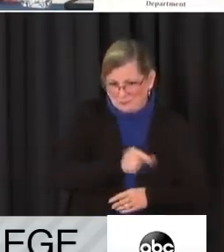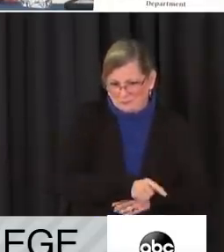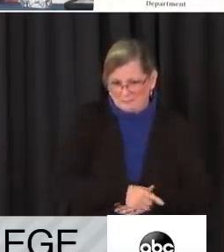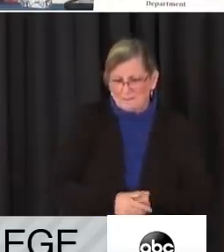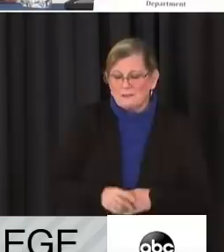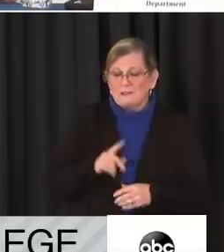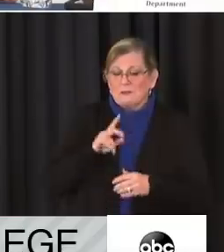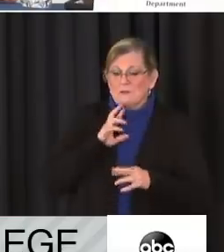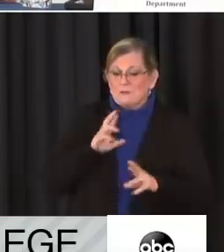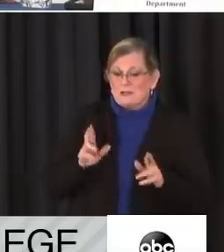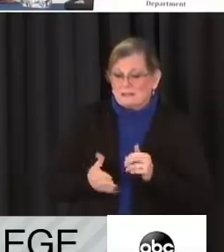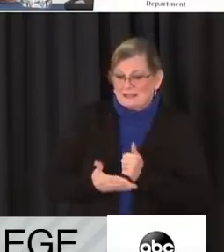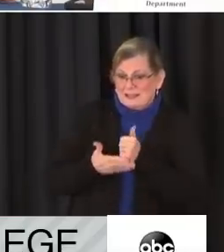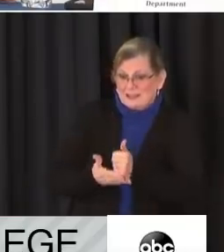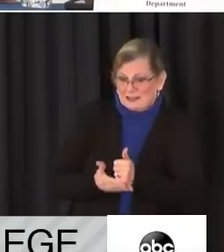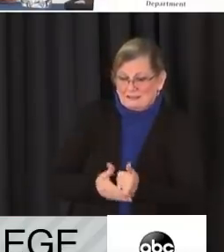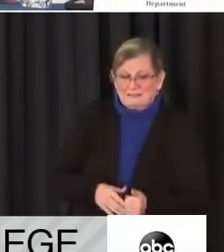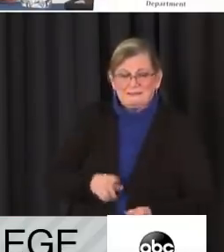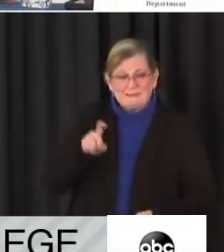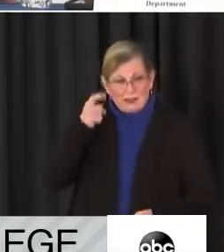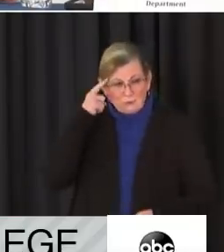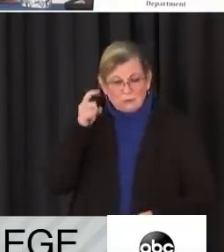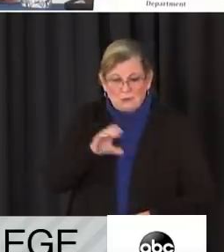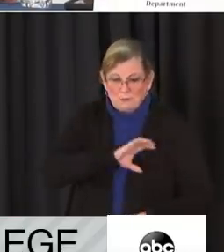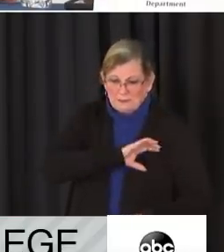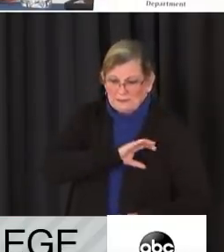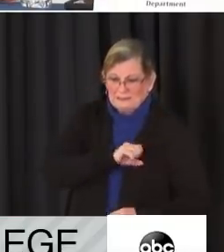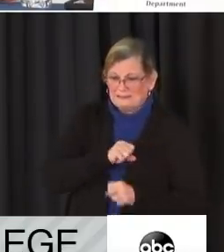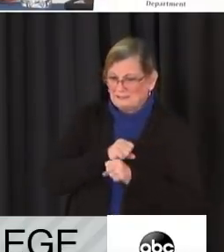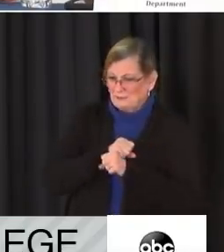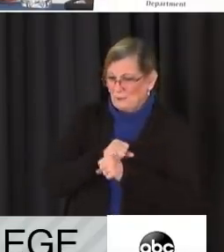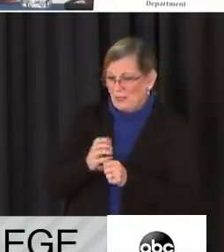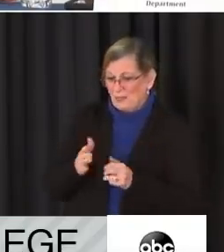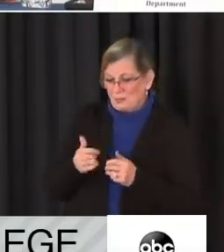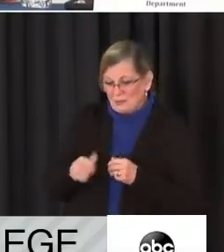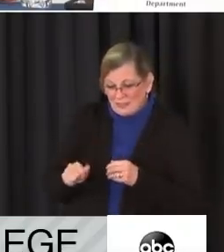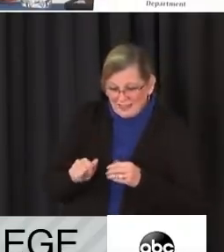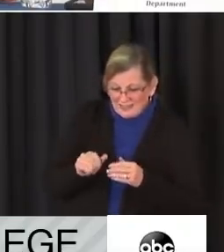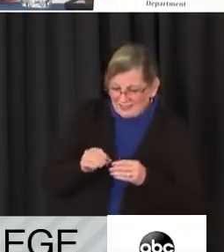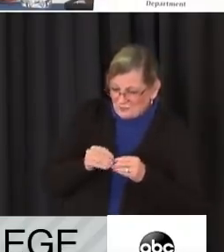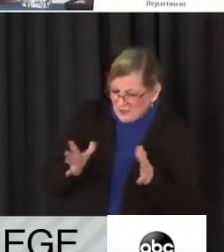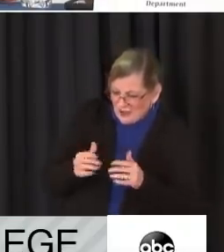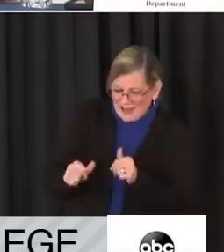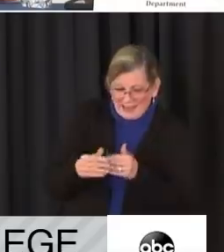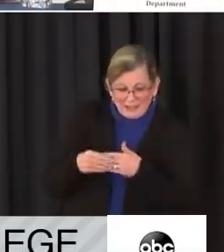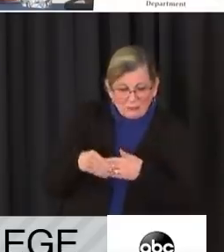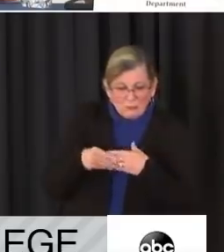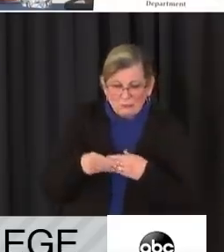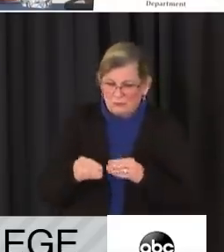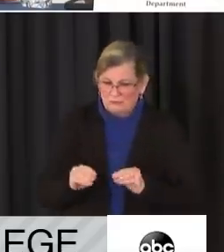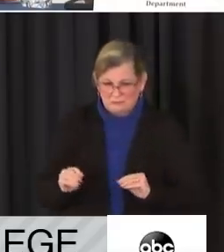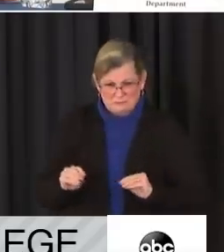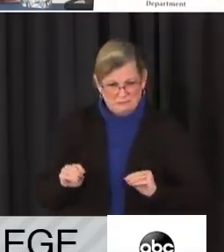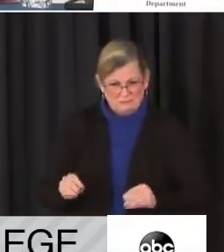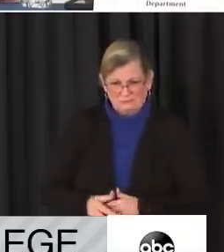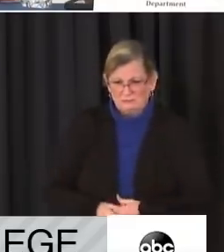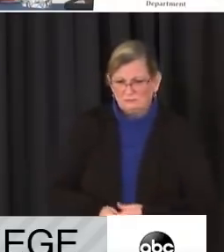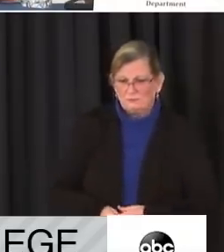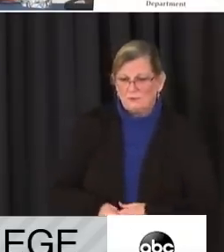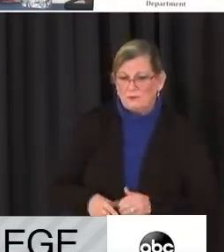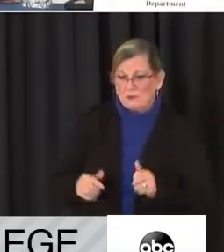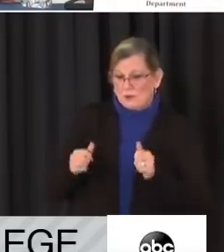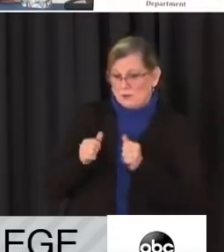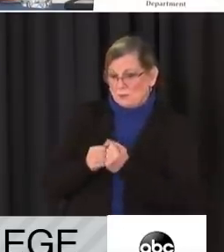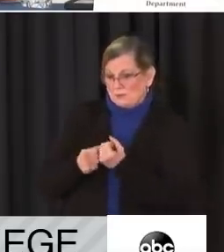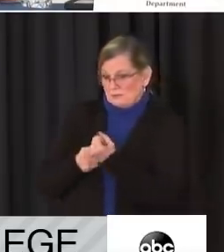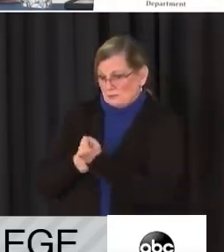assist the United States Capitol Police with security without compromising the quality and professional police service to our district